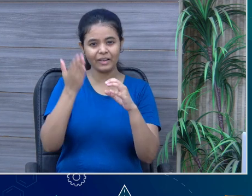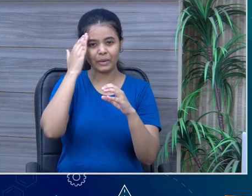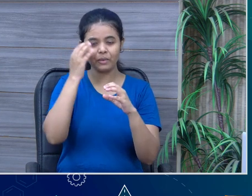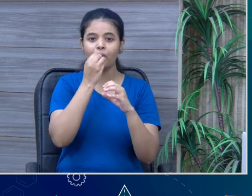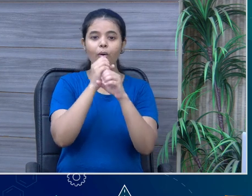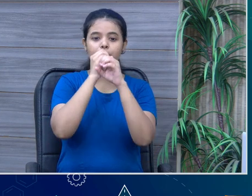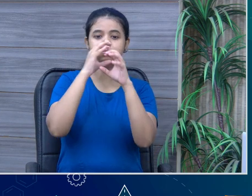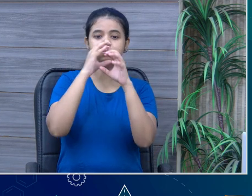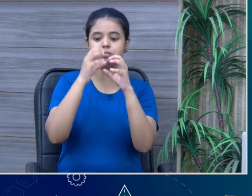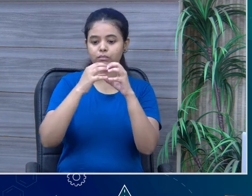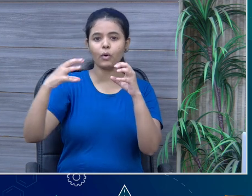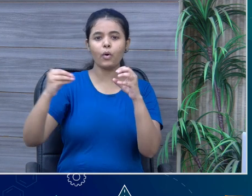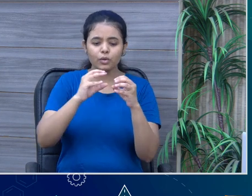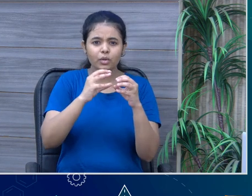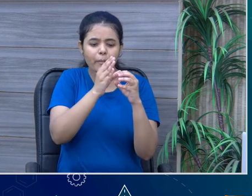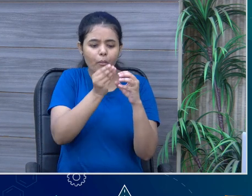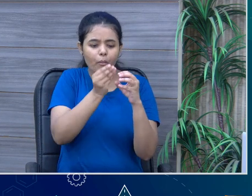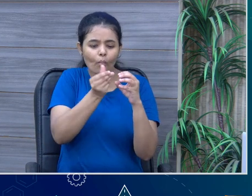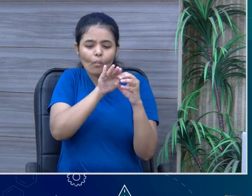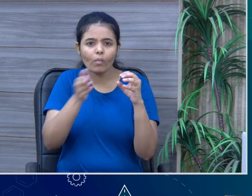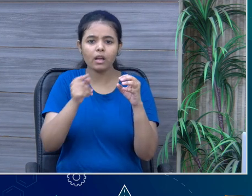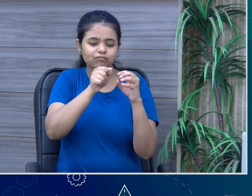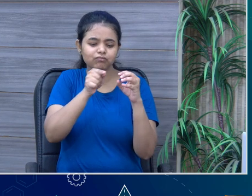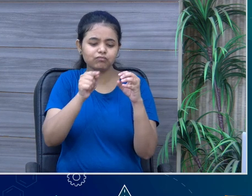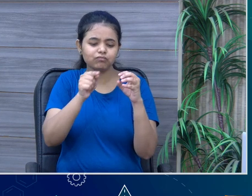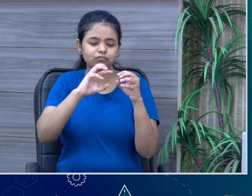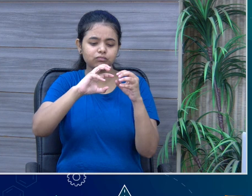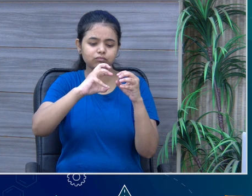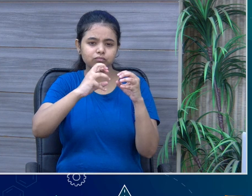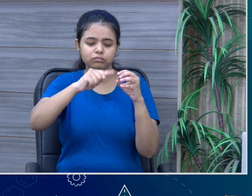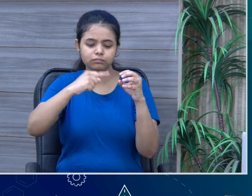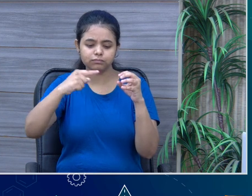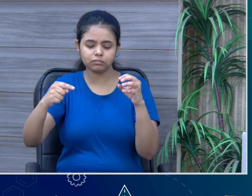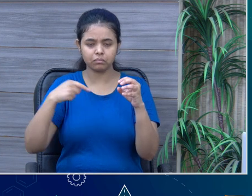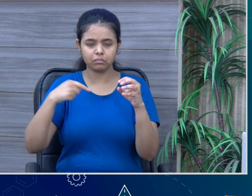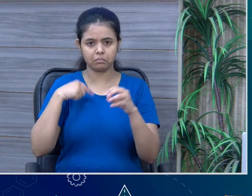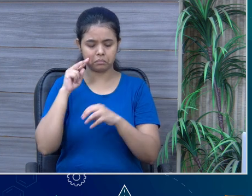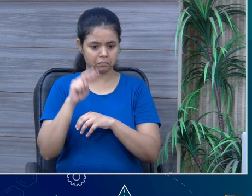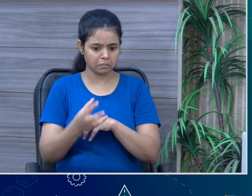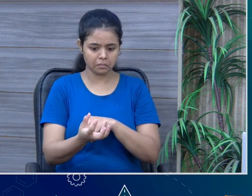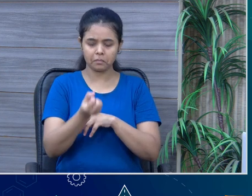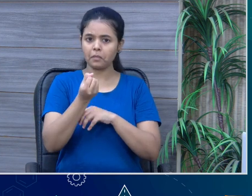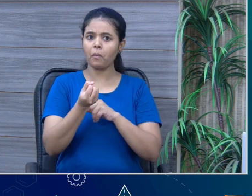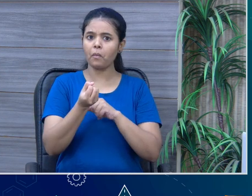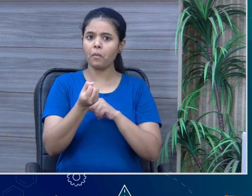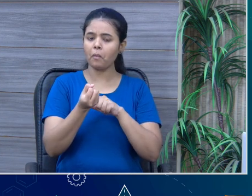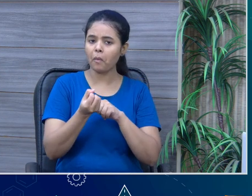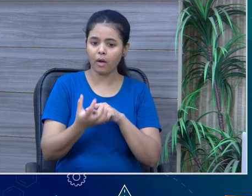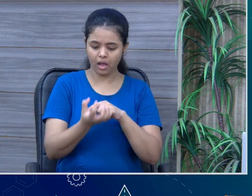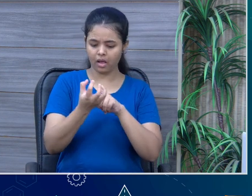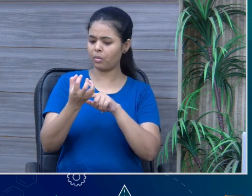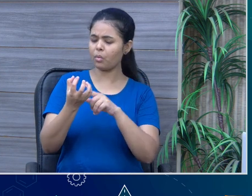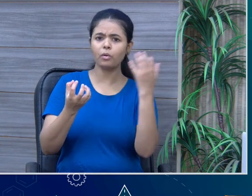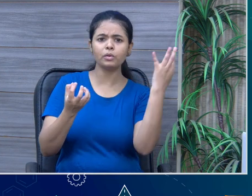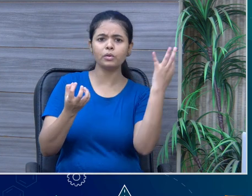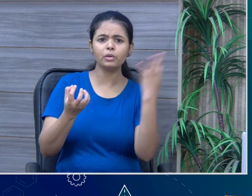small curly one gets him there. And he was inquisitive as a child. Because it was a